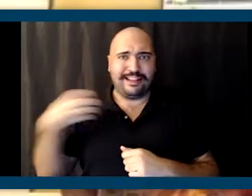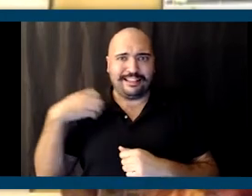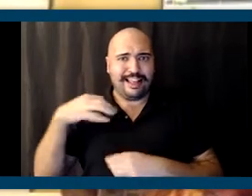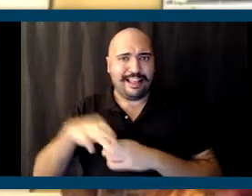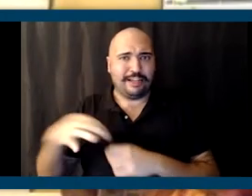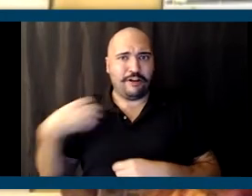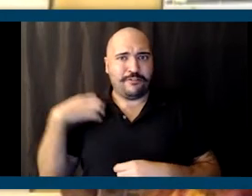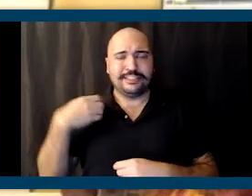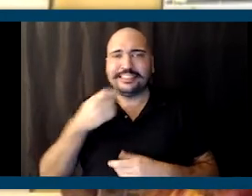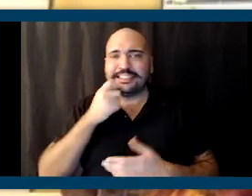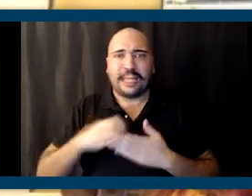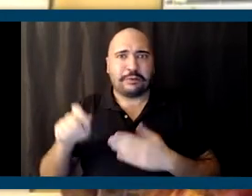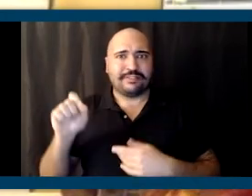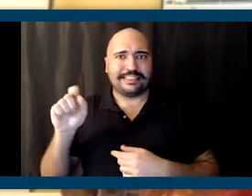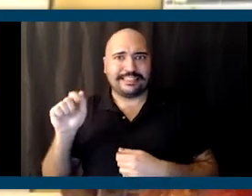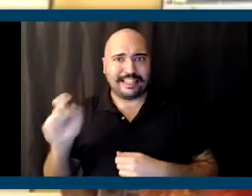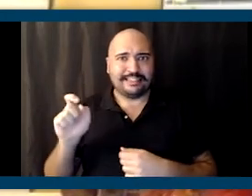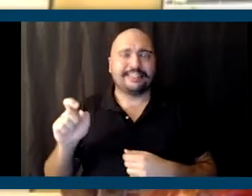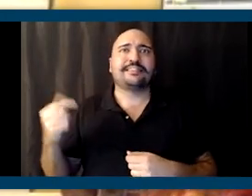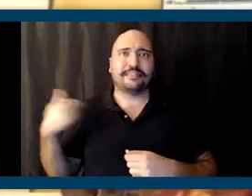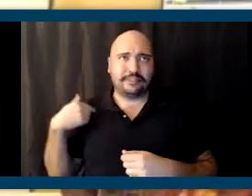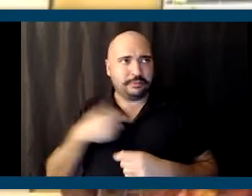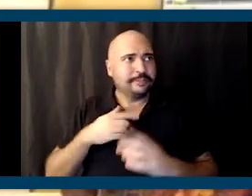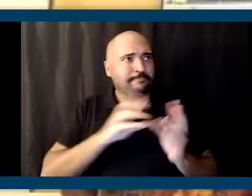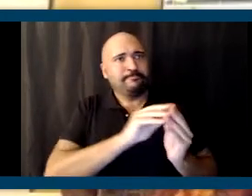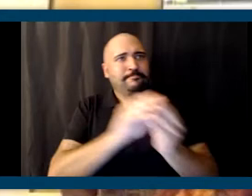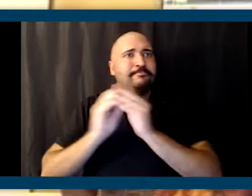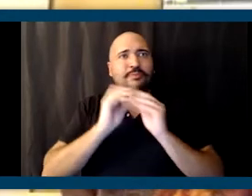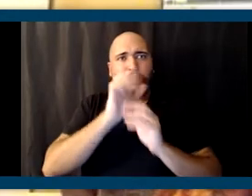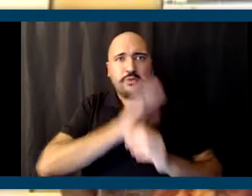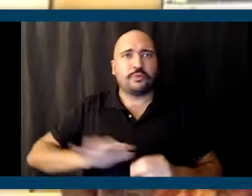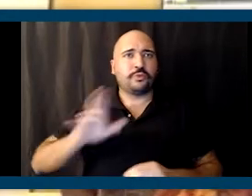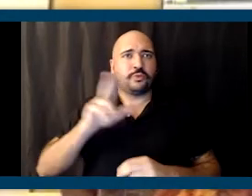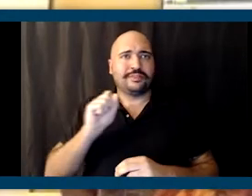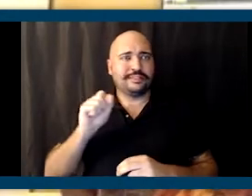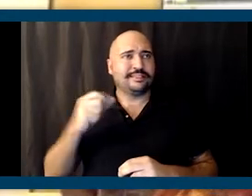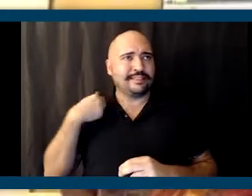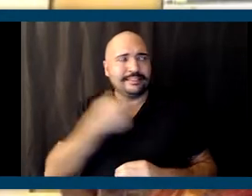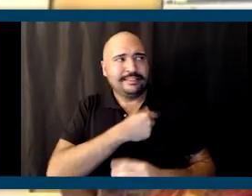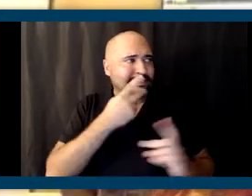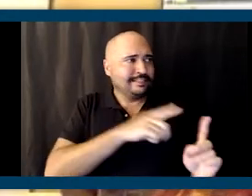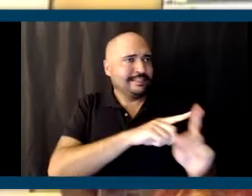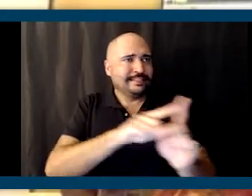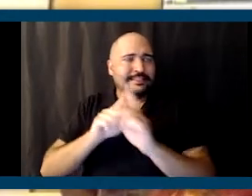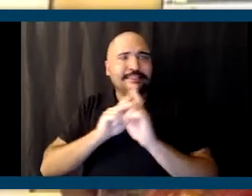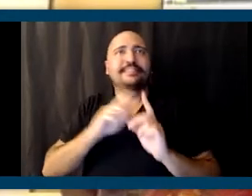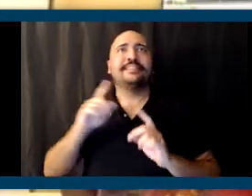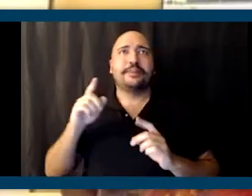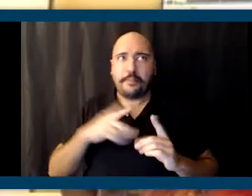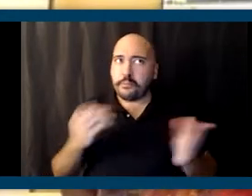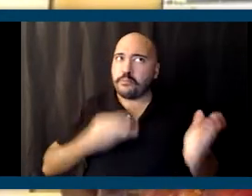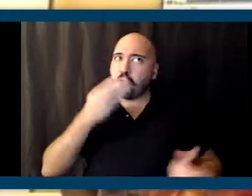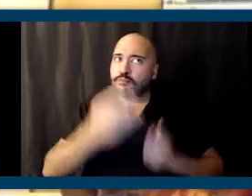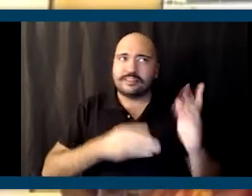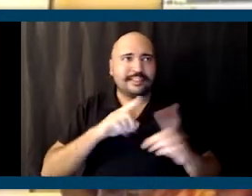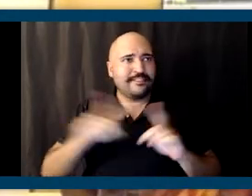day coming in from other secretaries of state across the nation. I also see it in people making proposals for various initiatives to put on